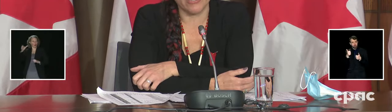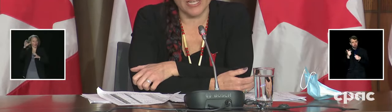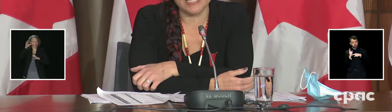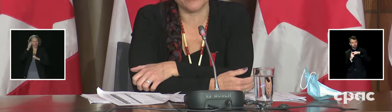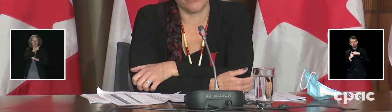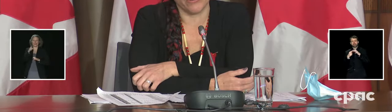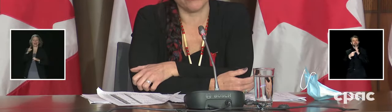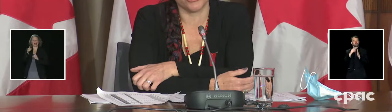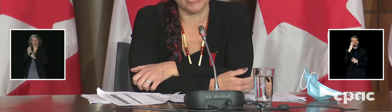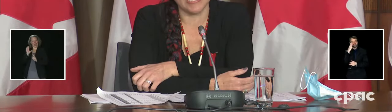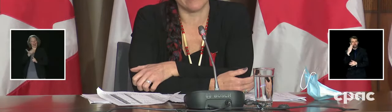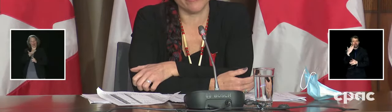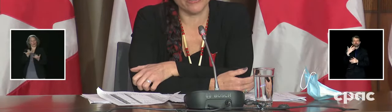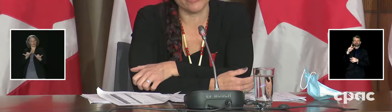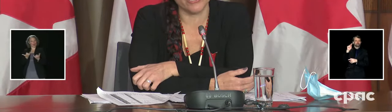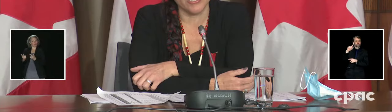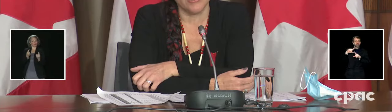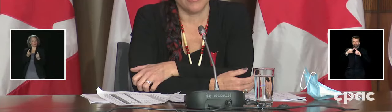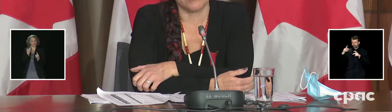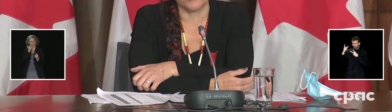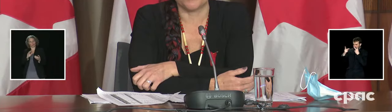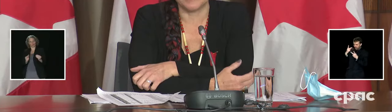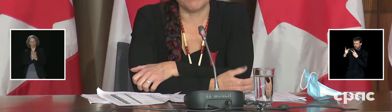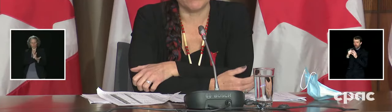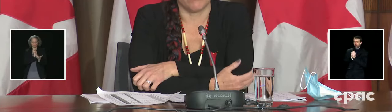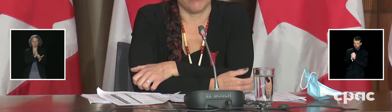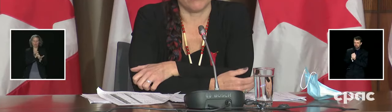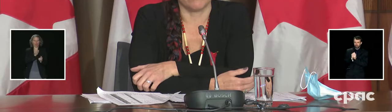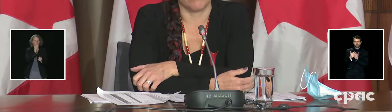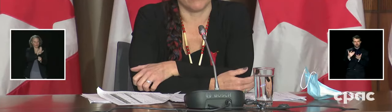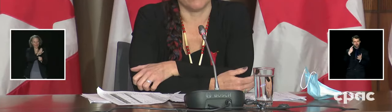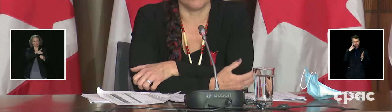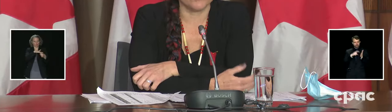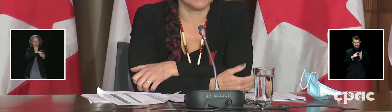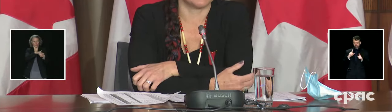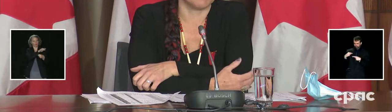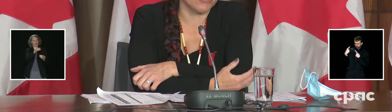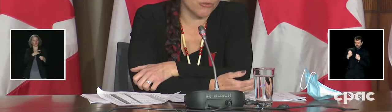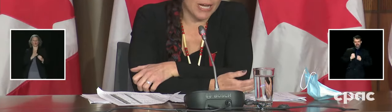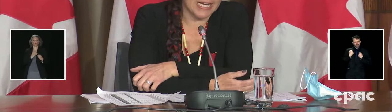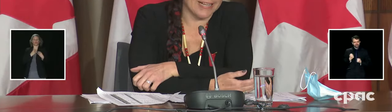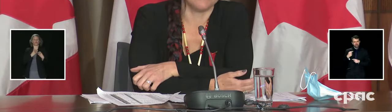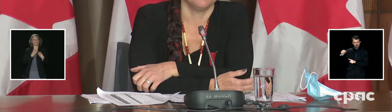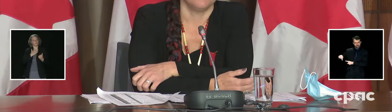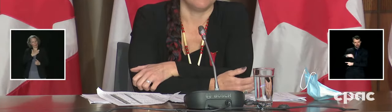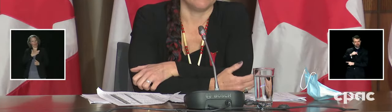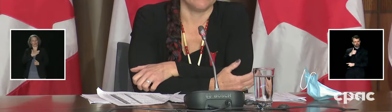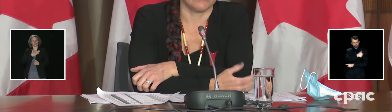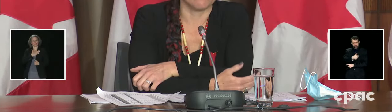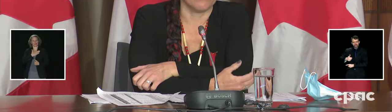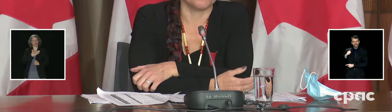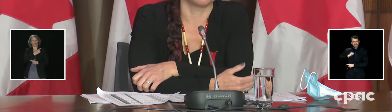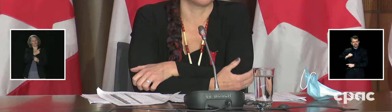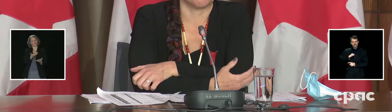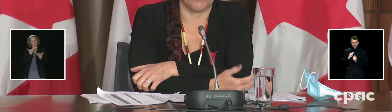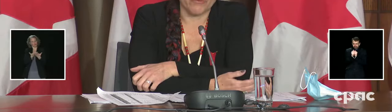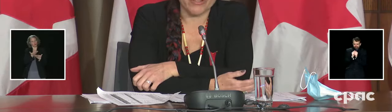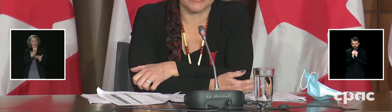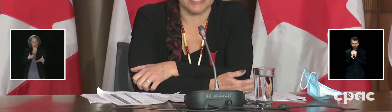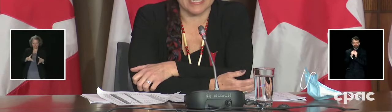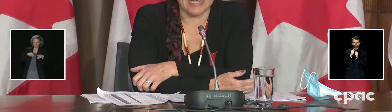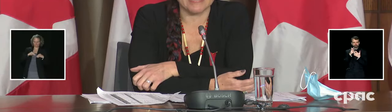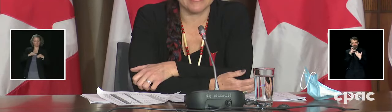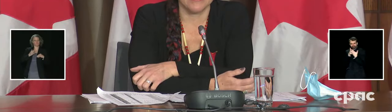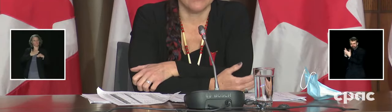personalized approach to the effort. So people are not just demonstrating their own ownership